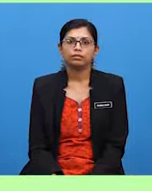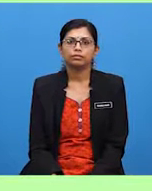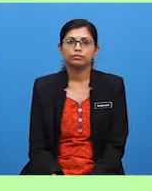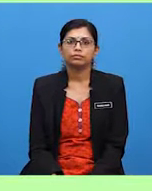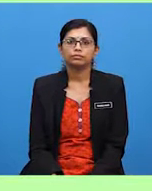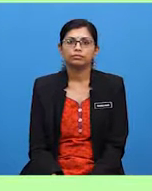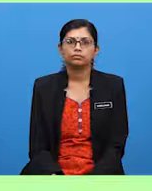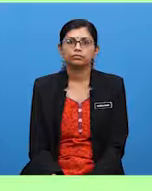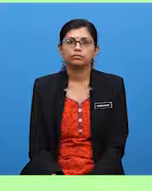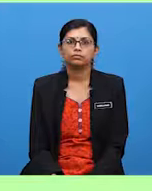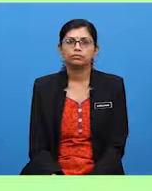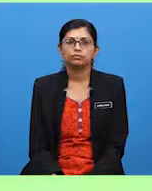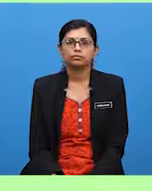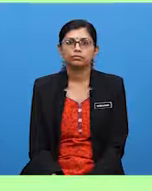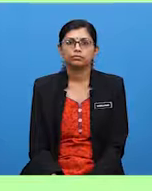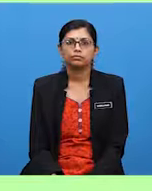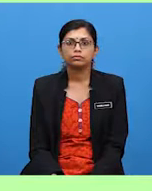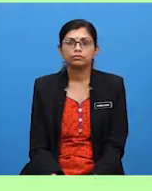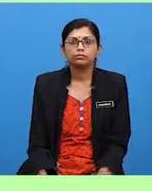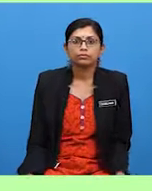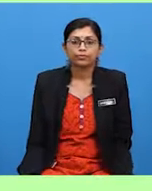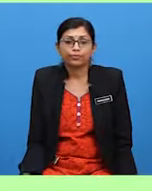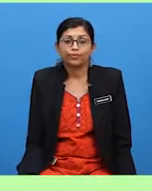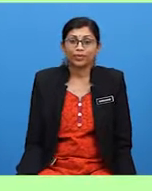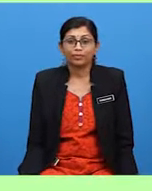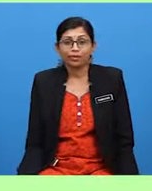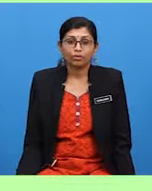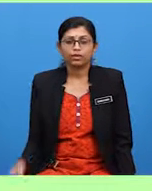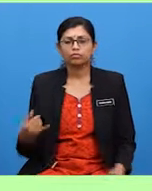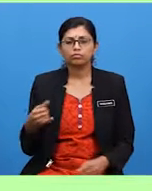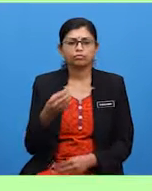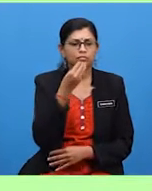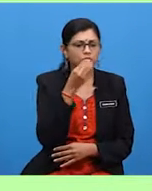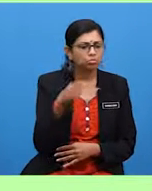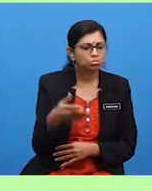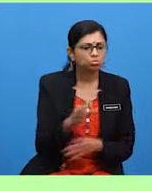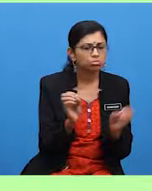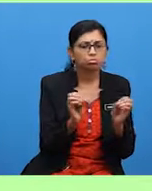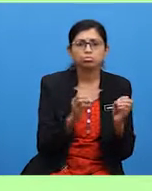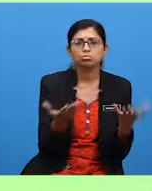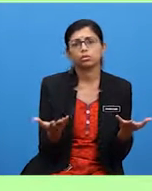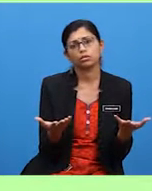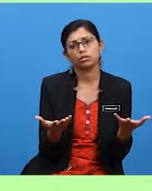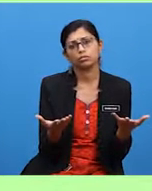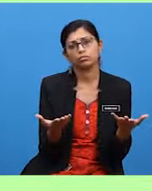In some parts of the world, the penguin can't find enough fish to eat.